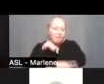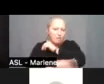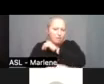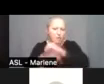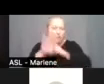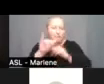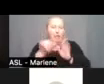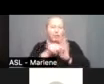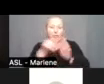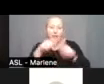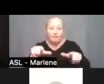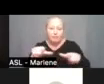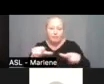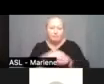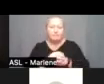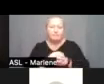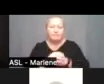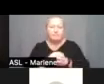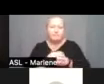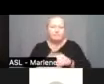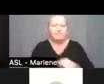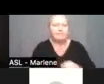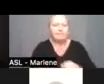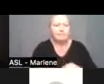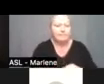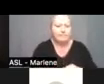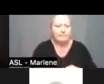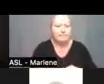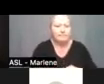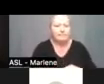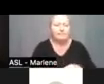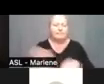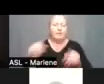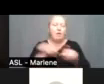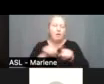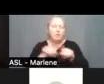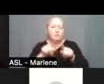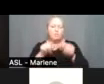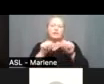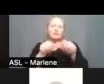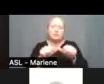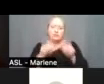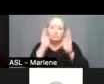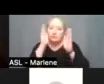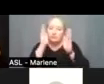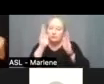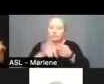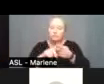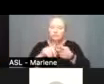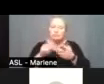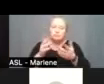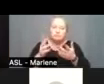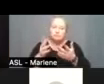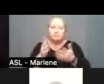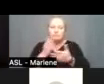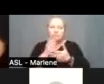grade level and then also um again you know continuing to pay attention to some